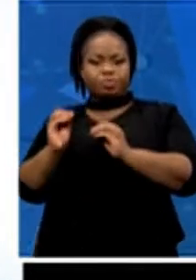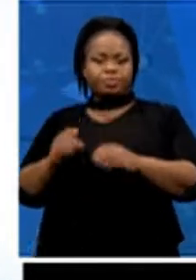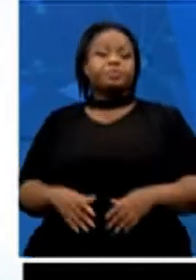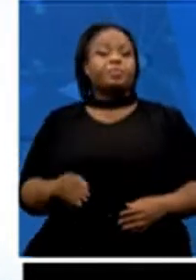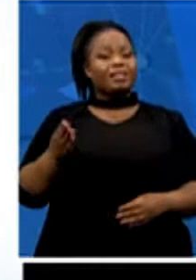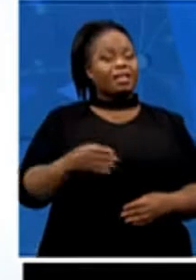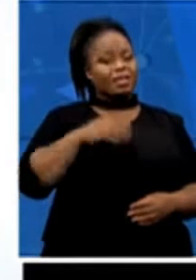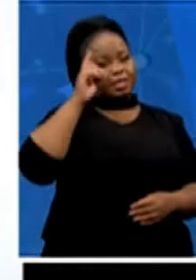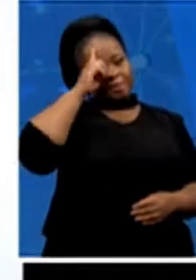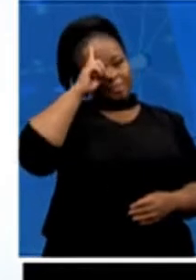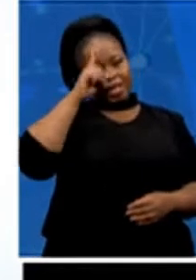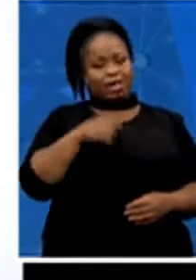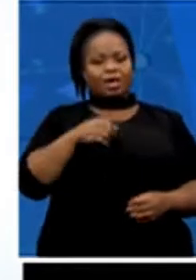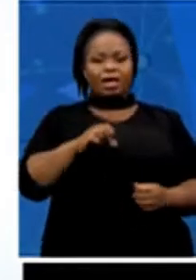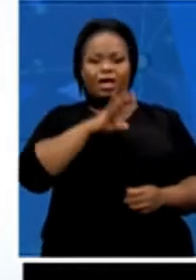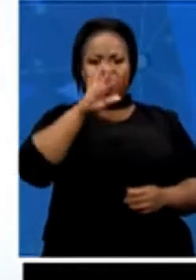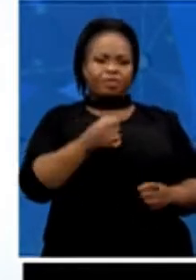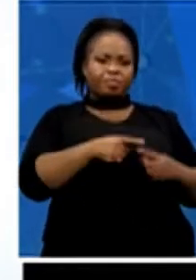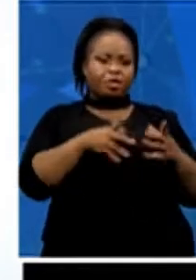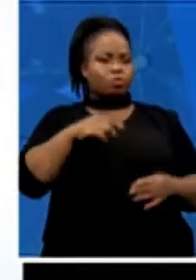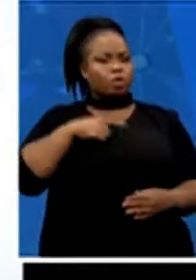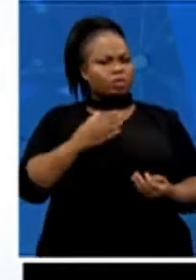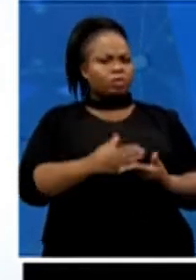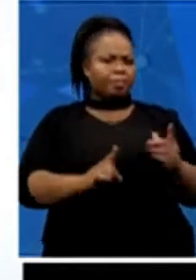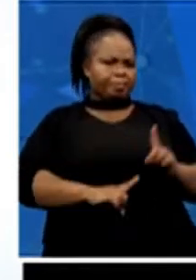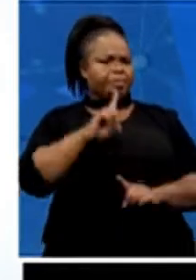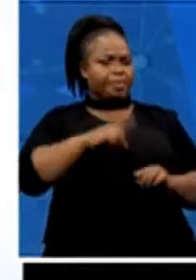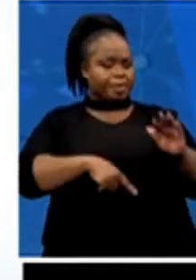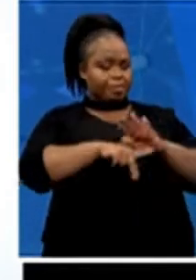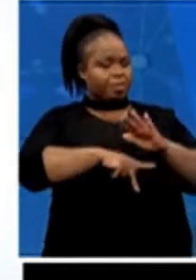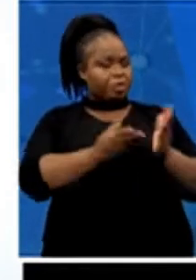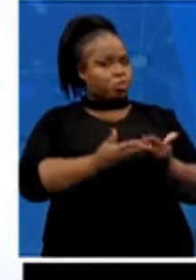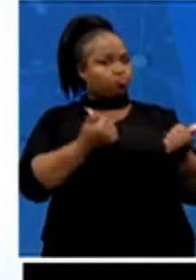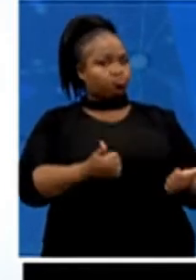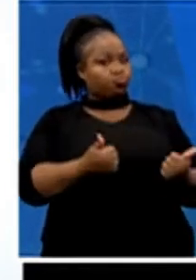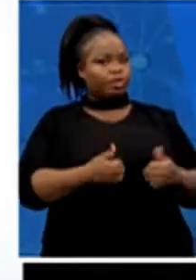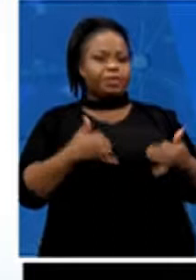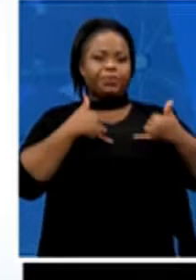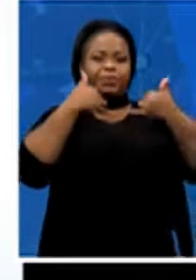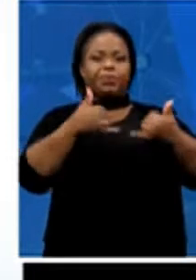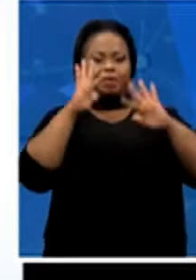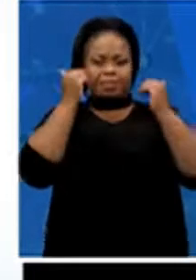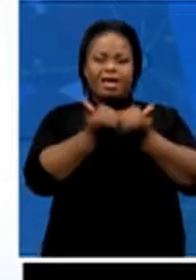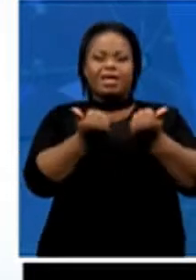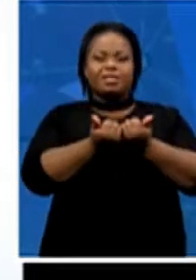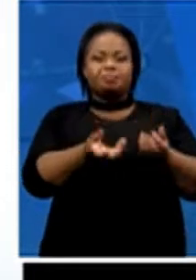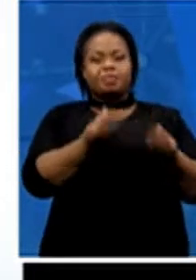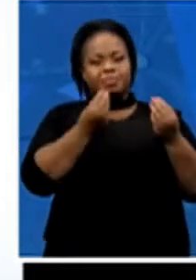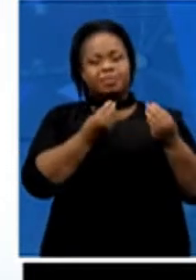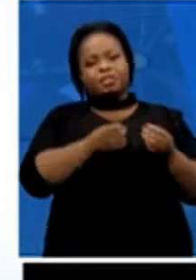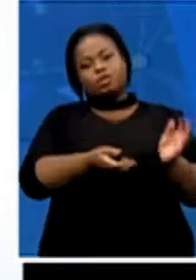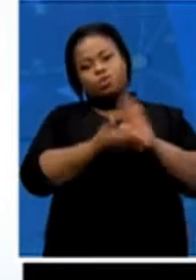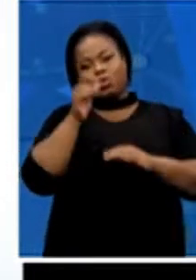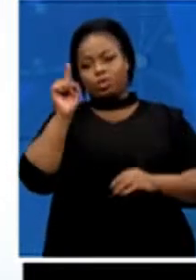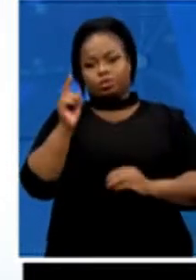success at primary school. They were awarded bursaries to go to these schools. And that is what provided an